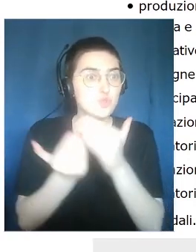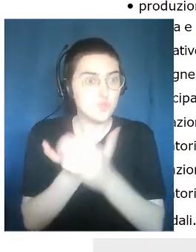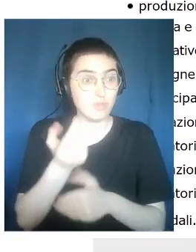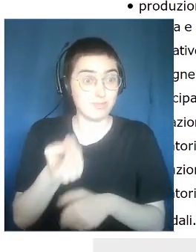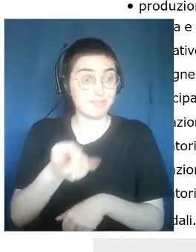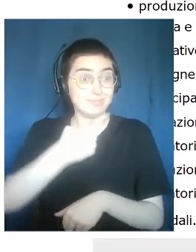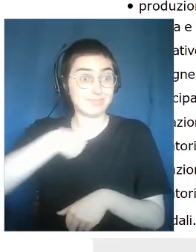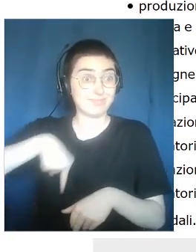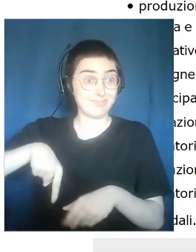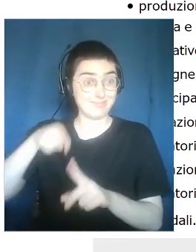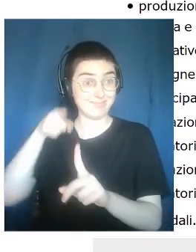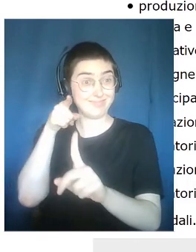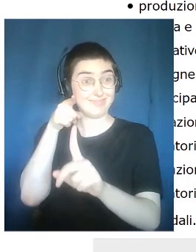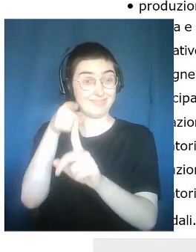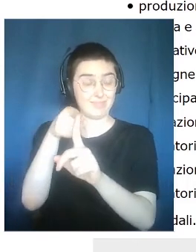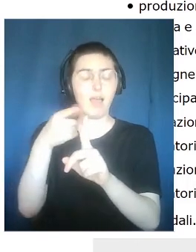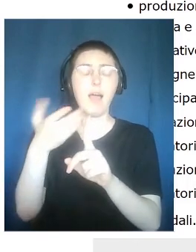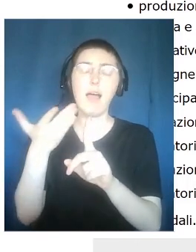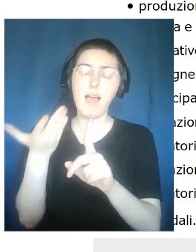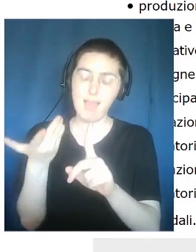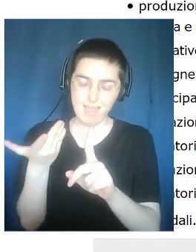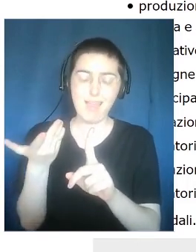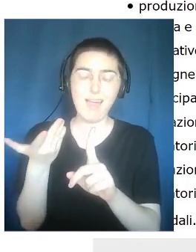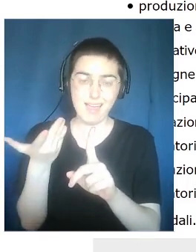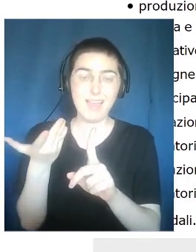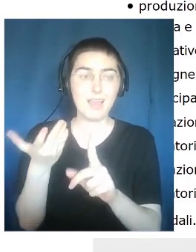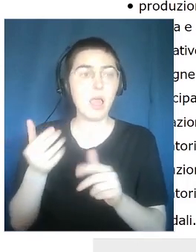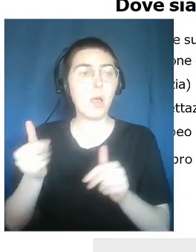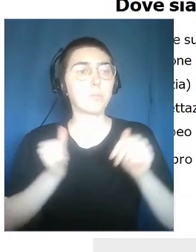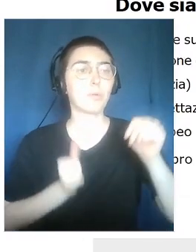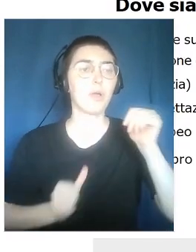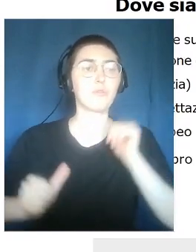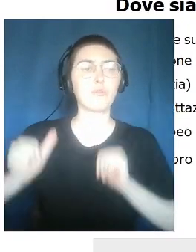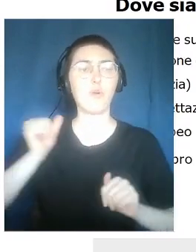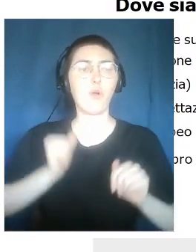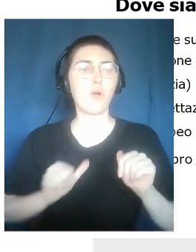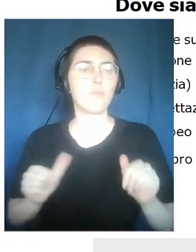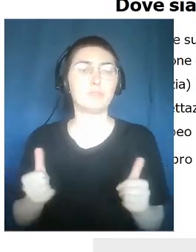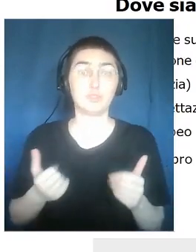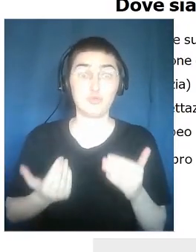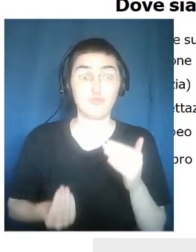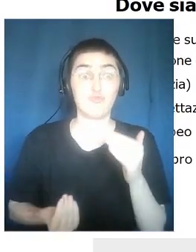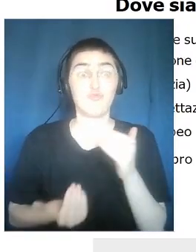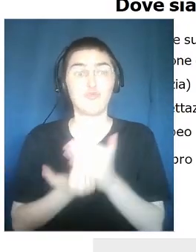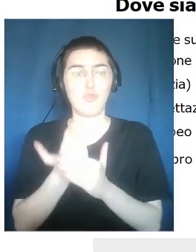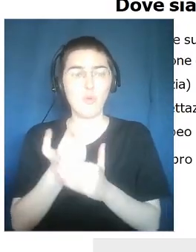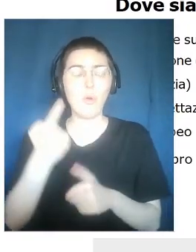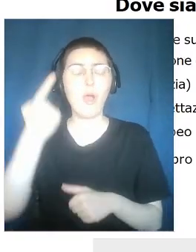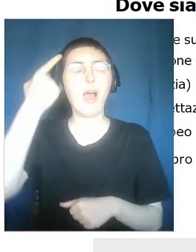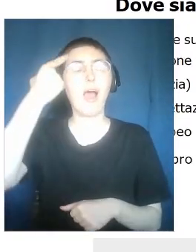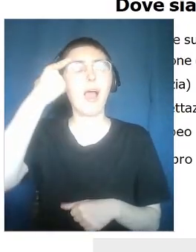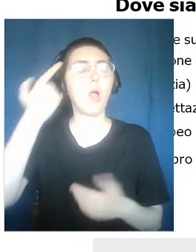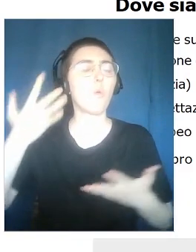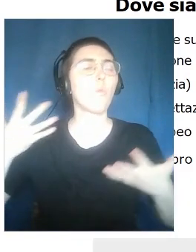related to our field and also to innovative performances,